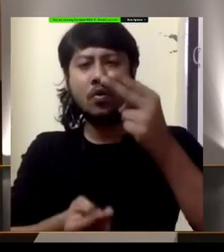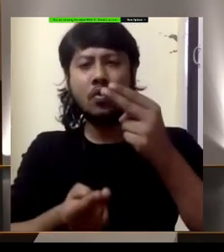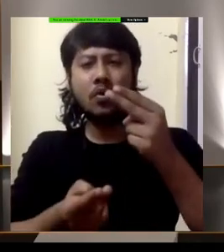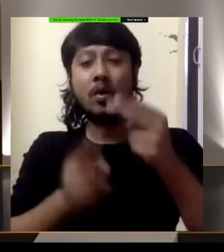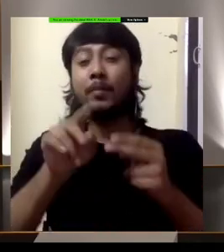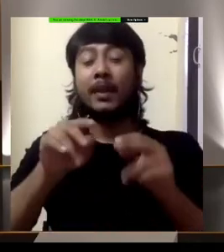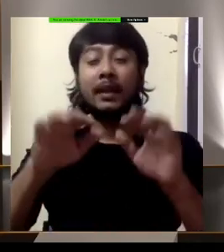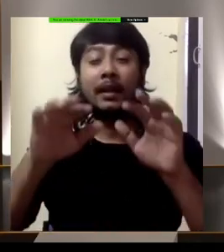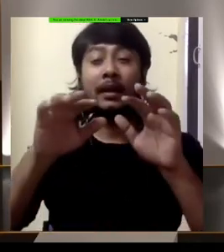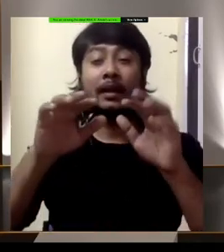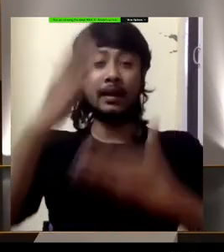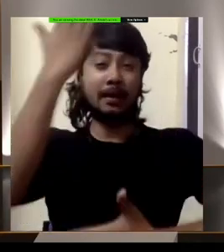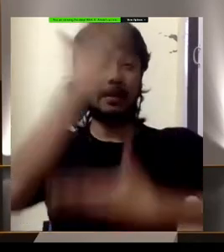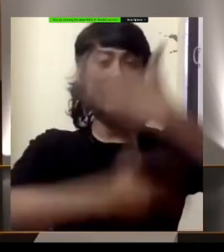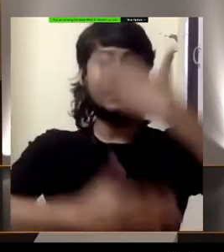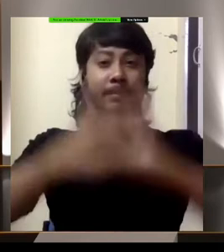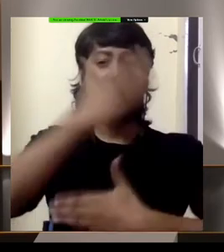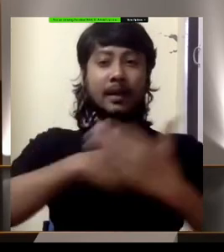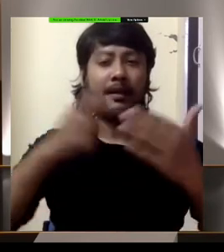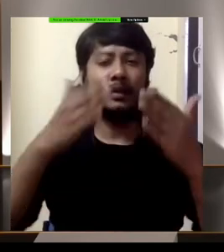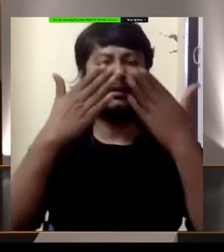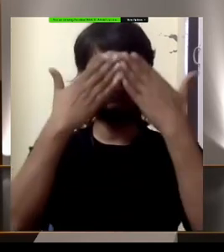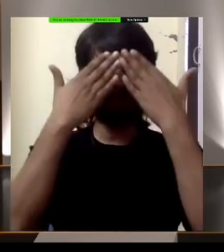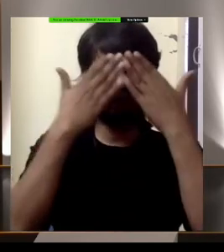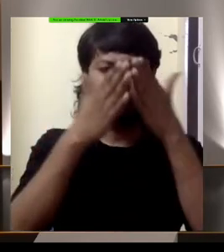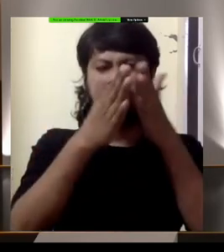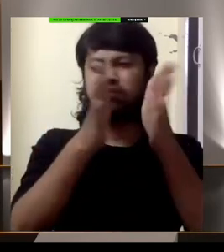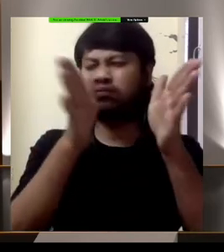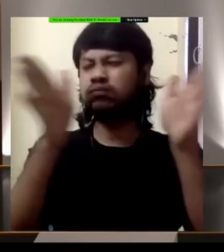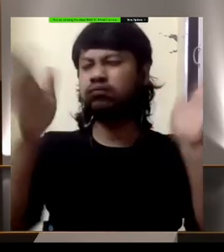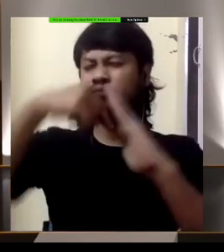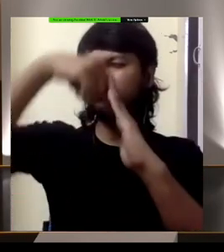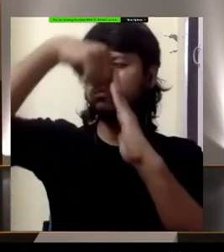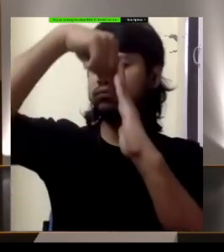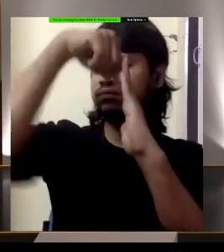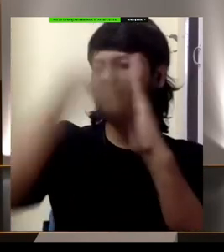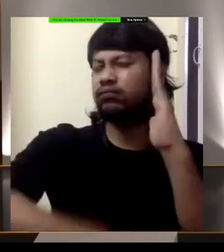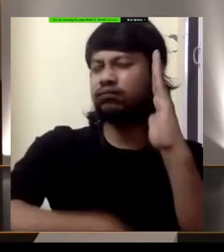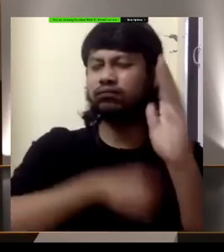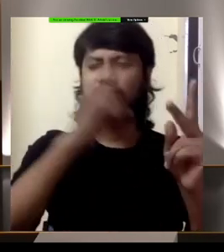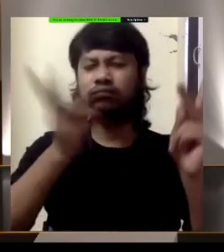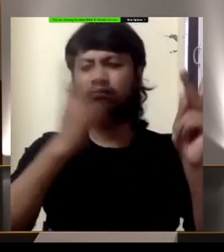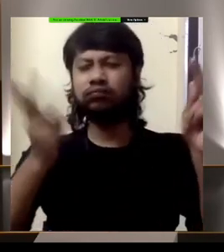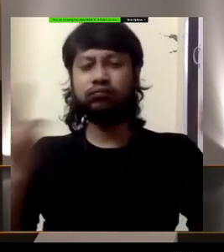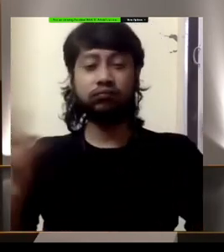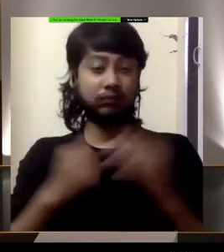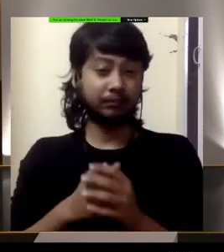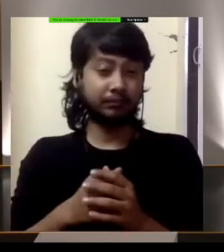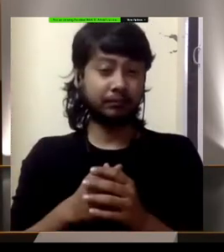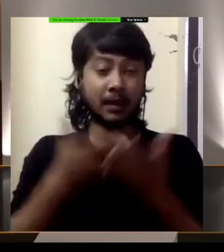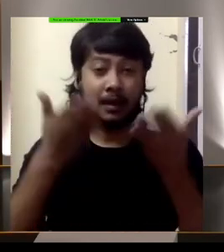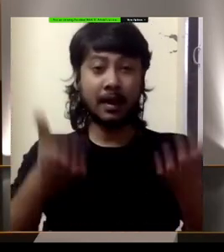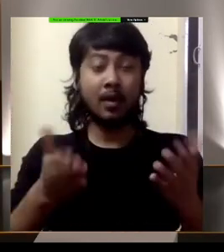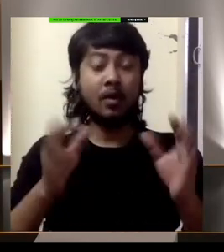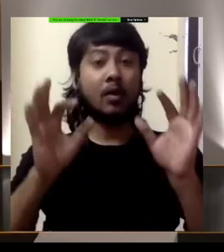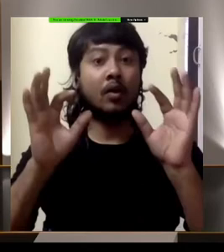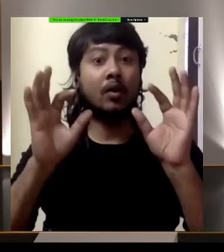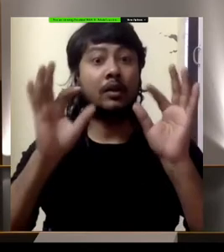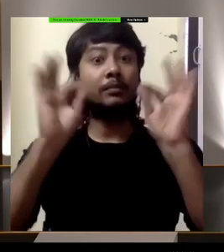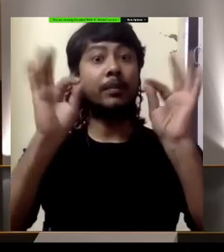And in this context, if you were really to look at it from the perspective of child rights,